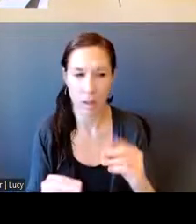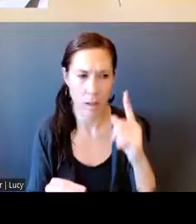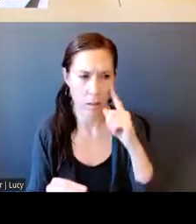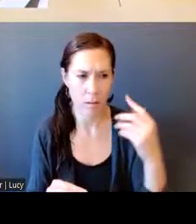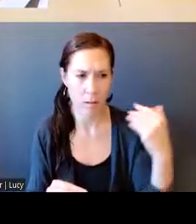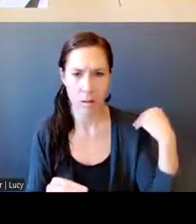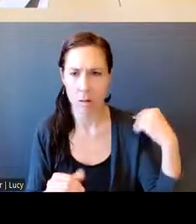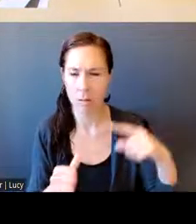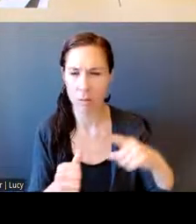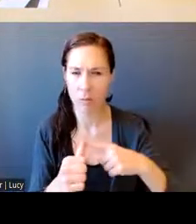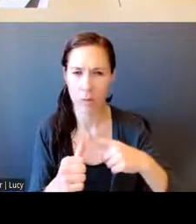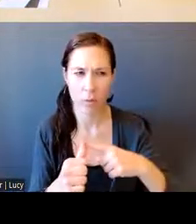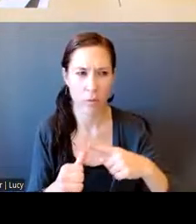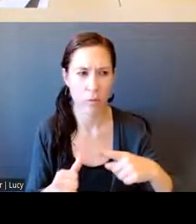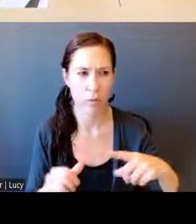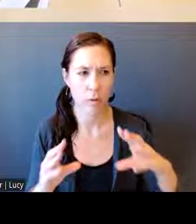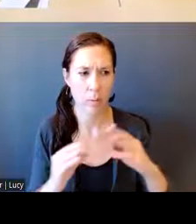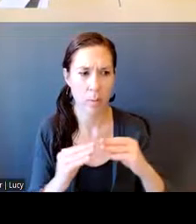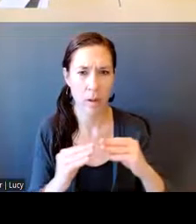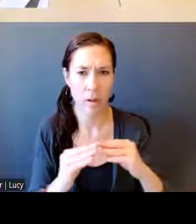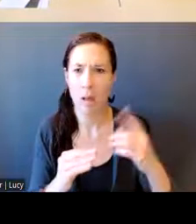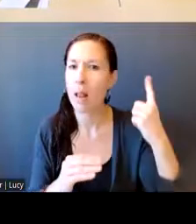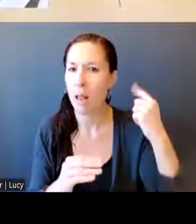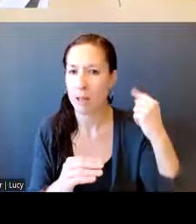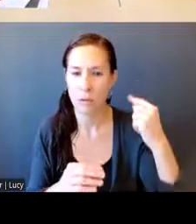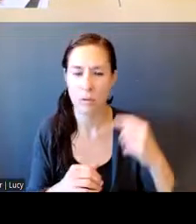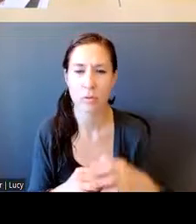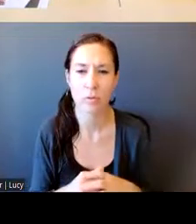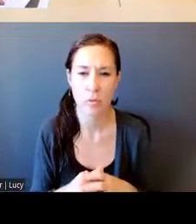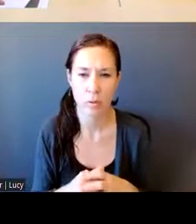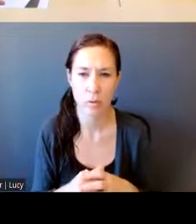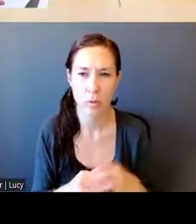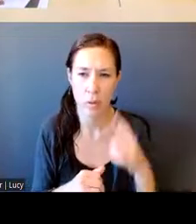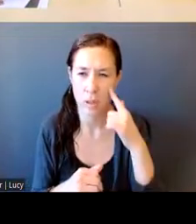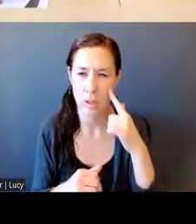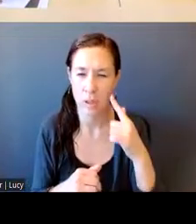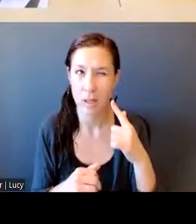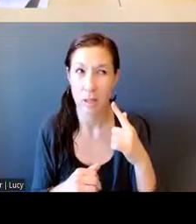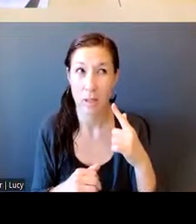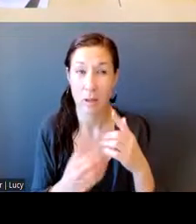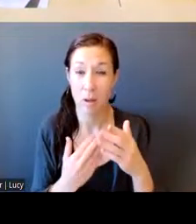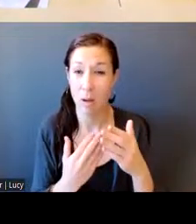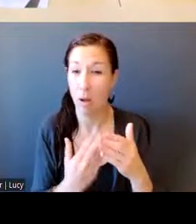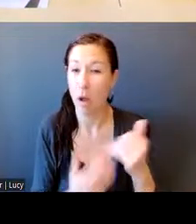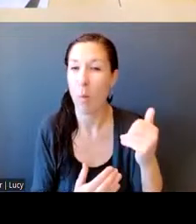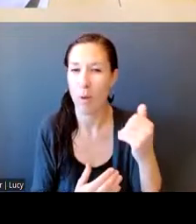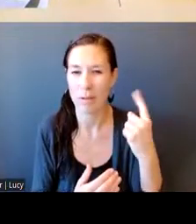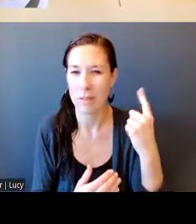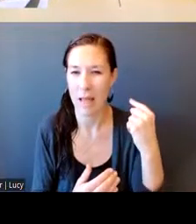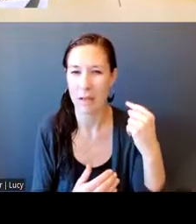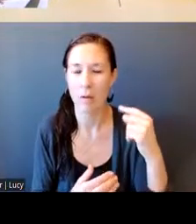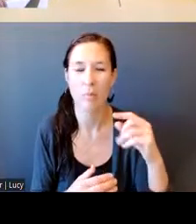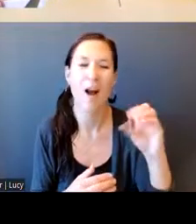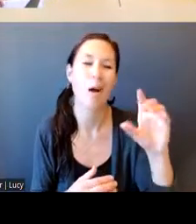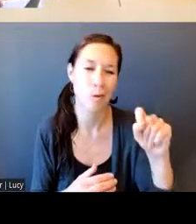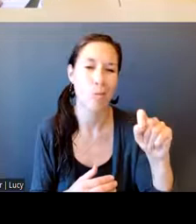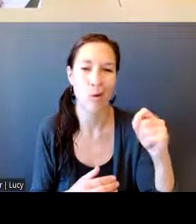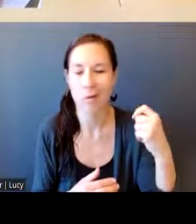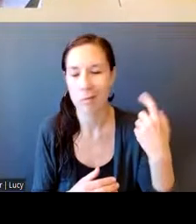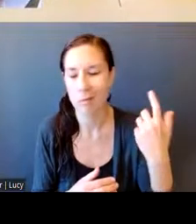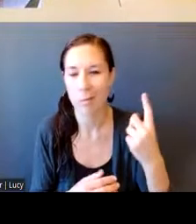one year ago, almost exactly October of last year. And then,